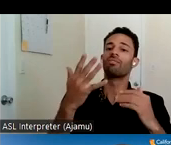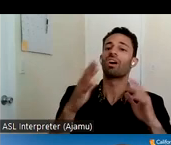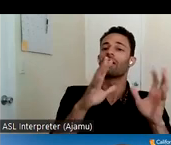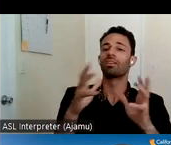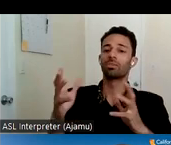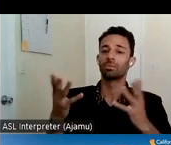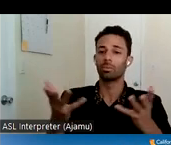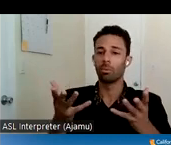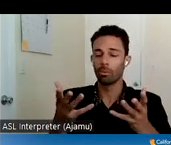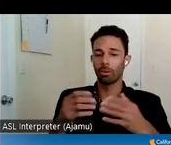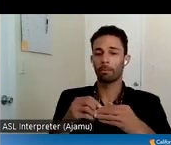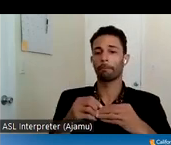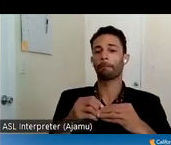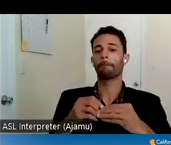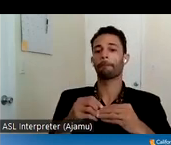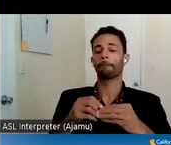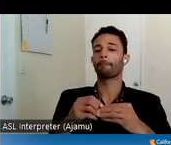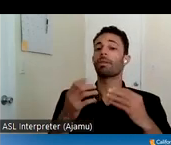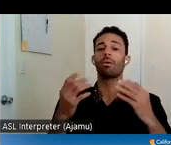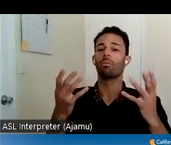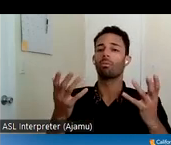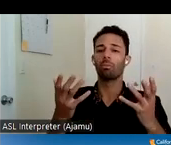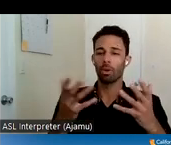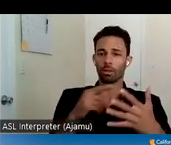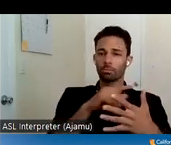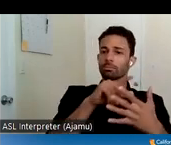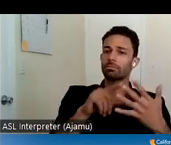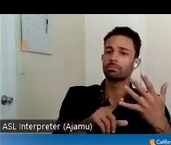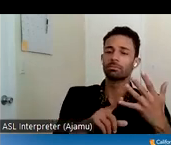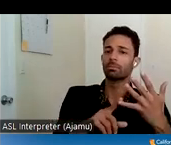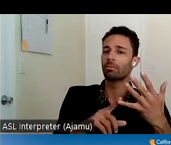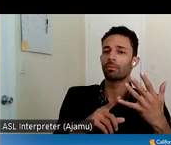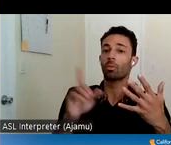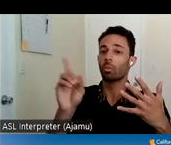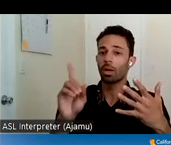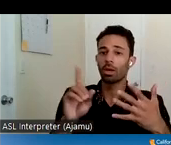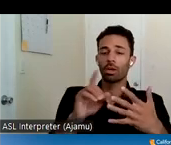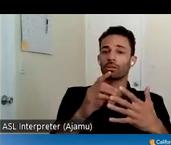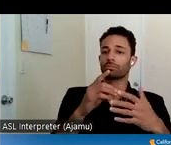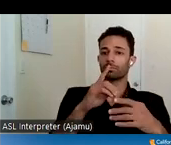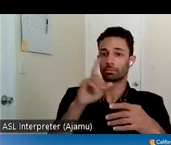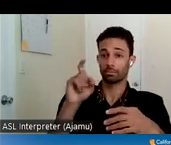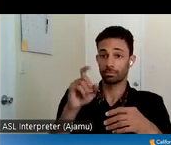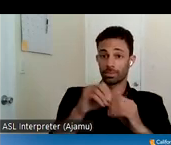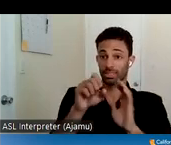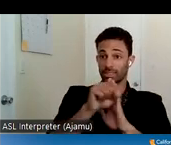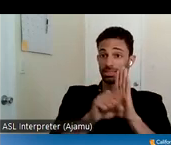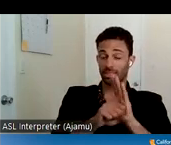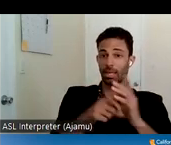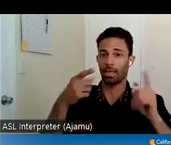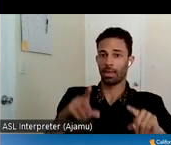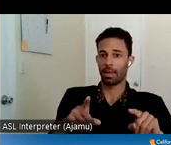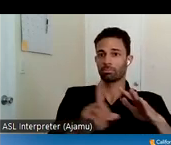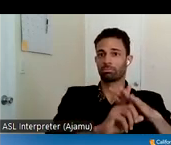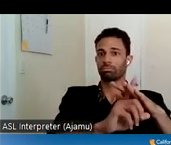um what exactly uh where are they are are there hot spots in the state right